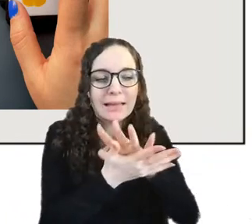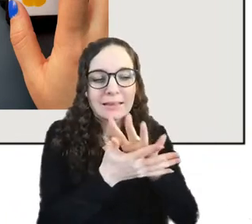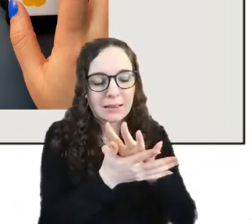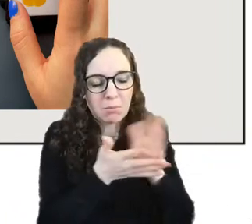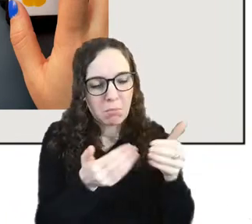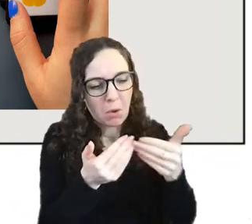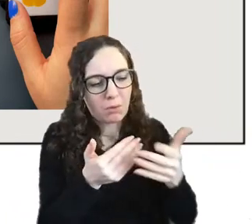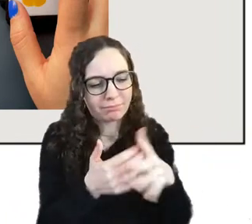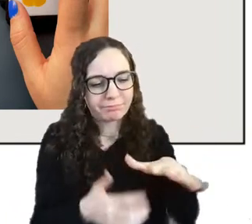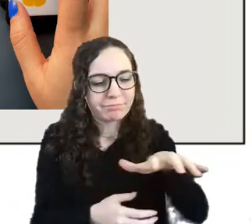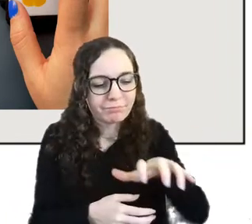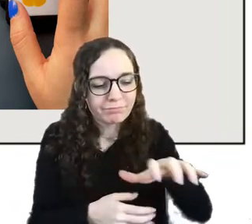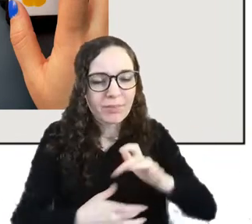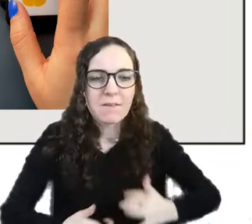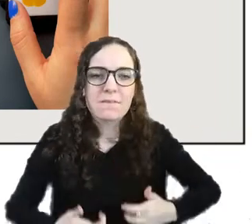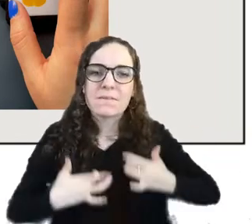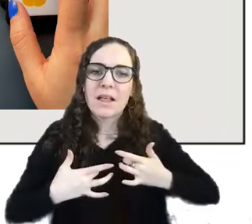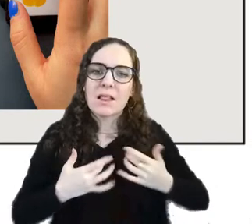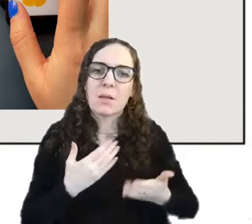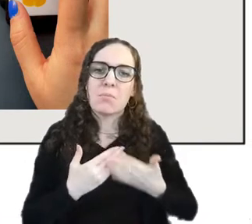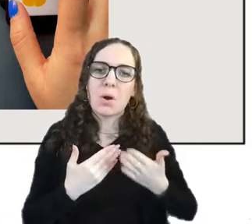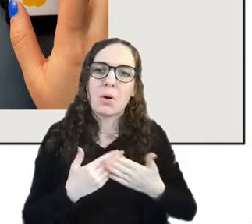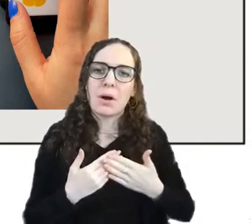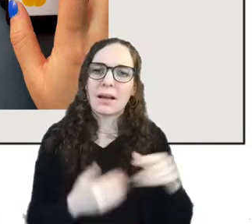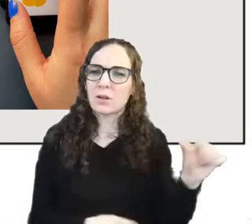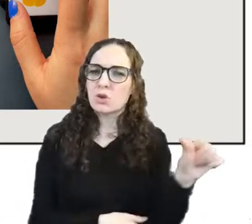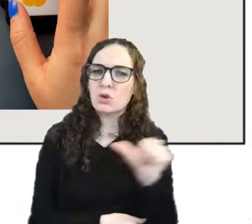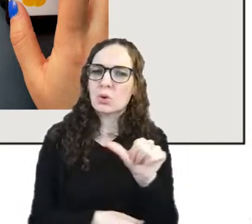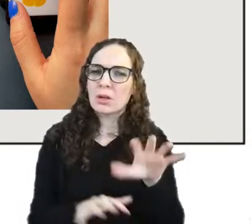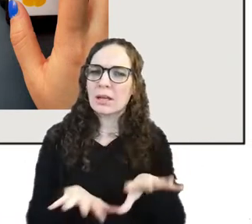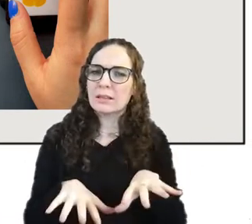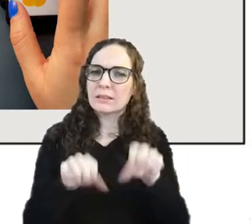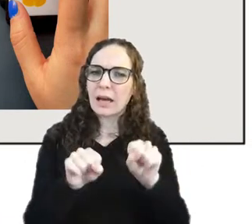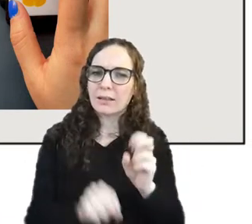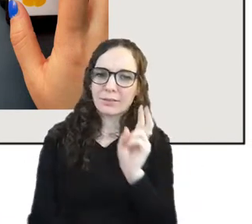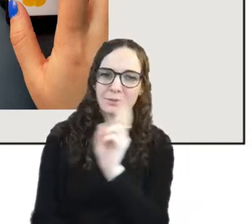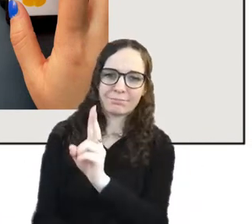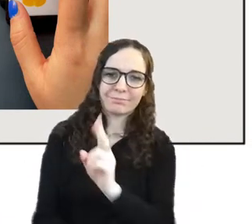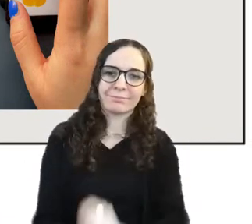and i think they should start playing the video